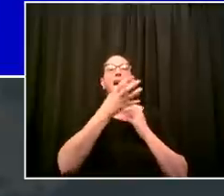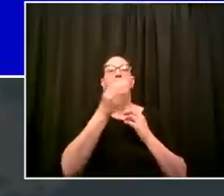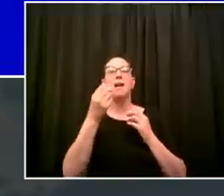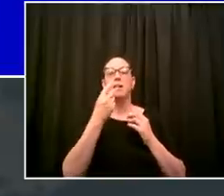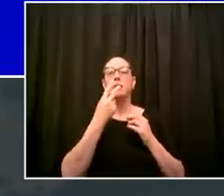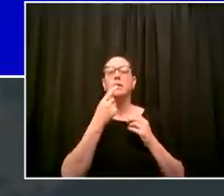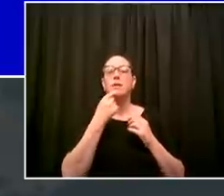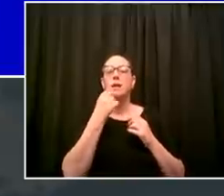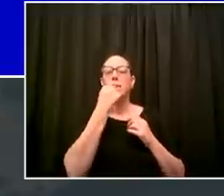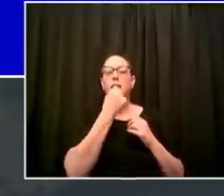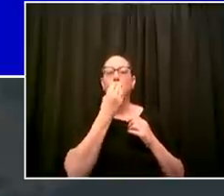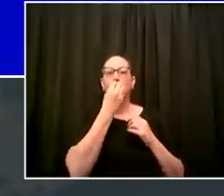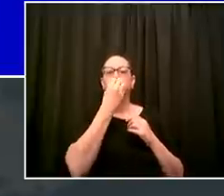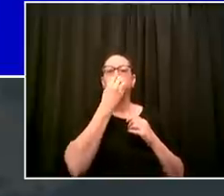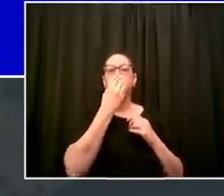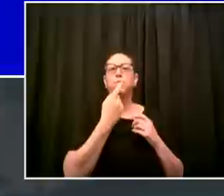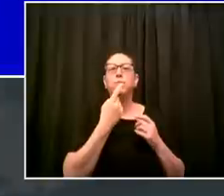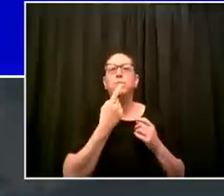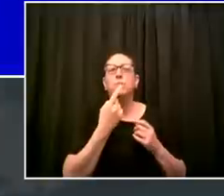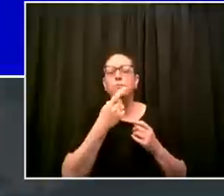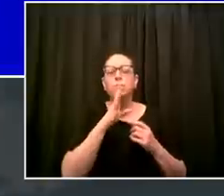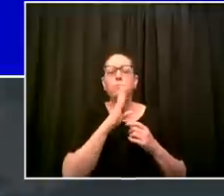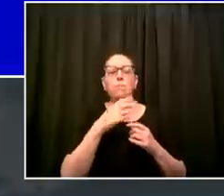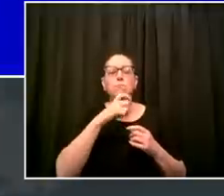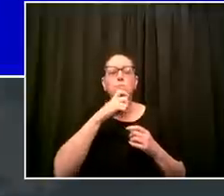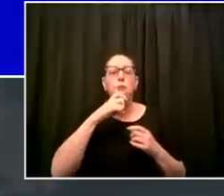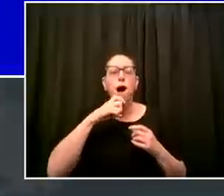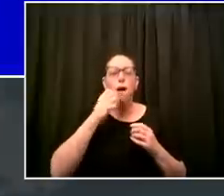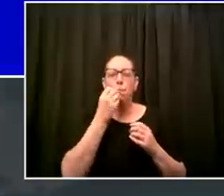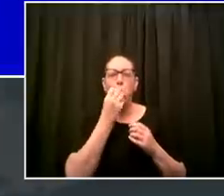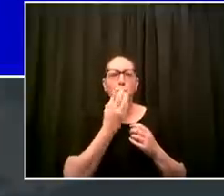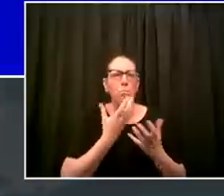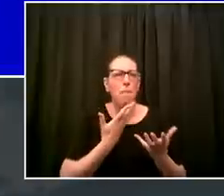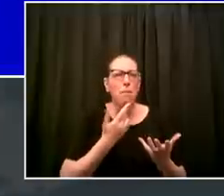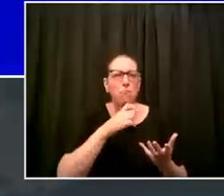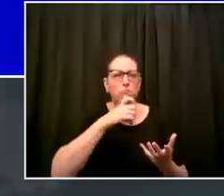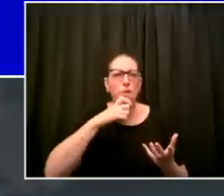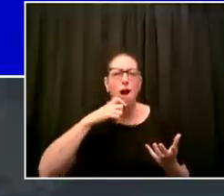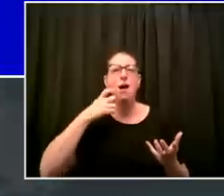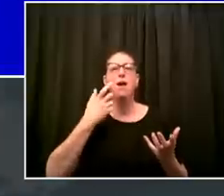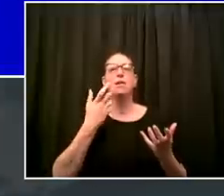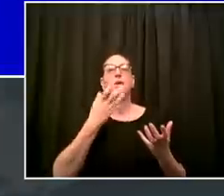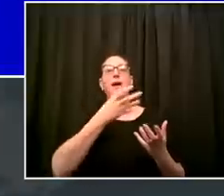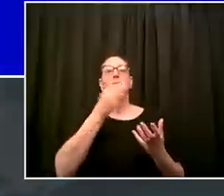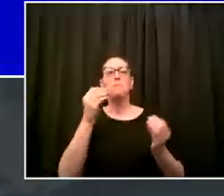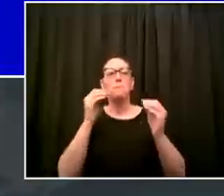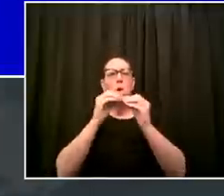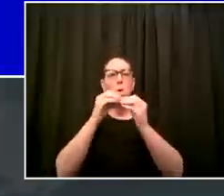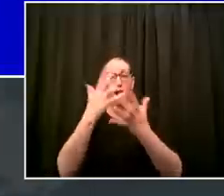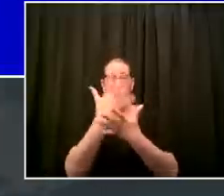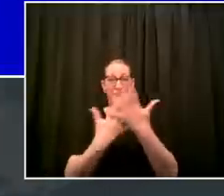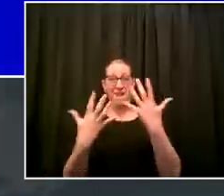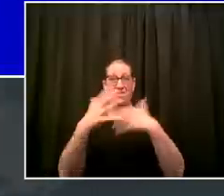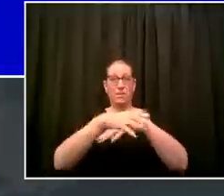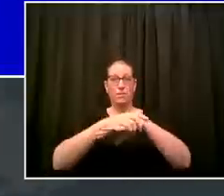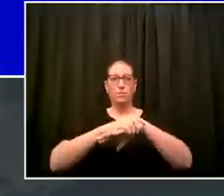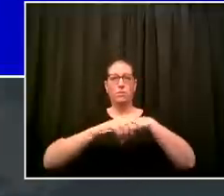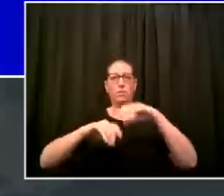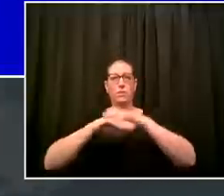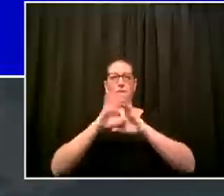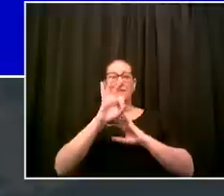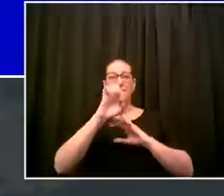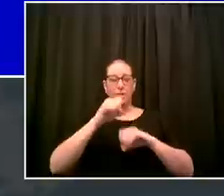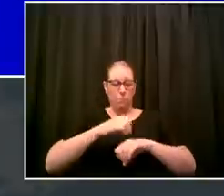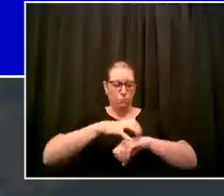hands and feet so that's a lot to be aware of any of those symptoms you see in your child call